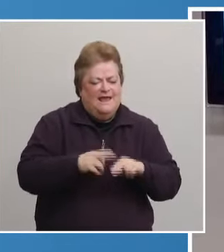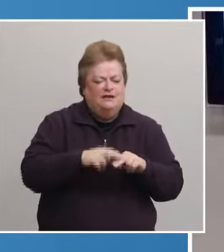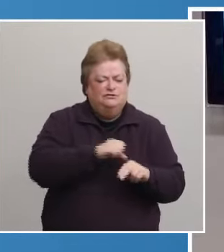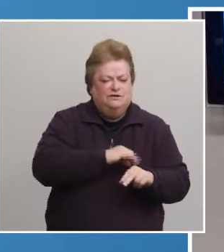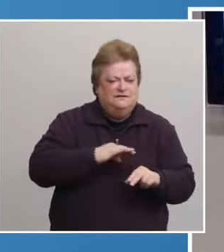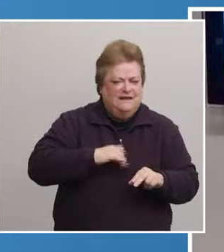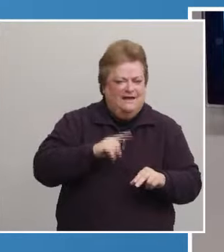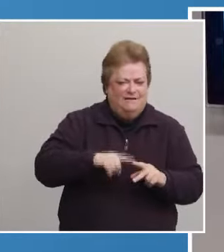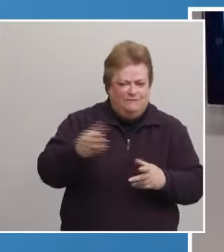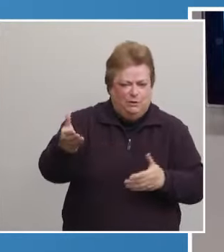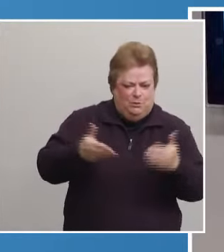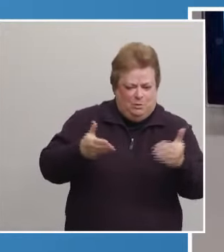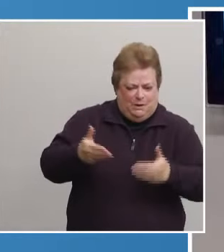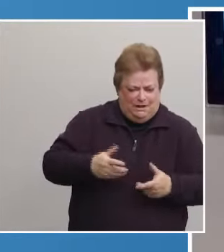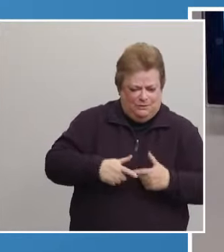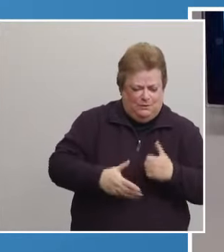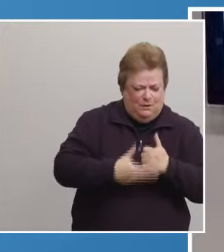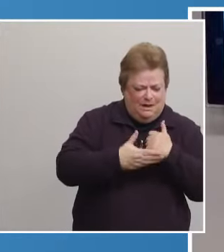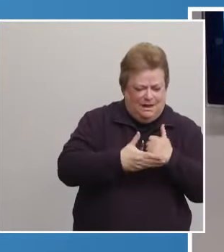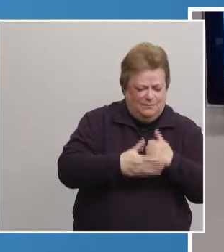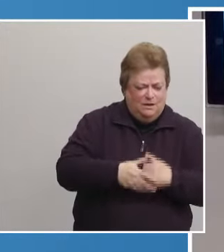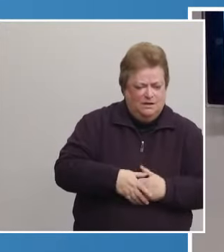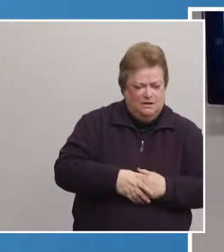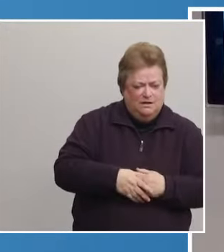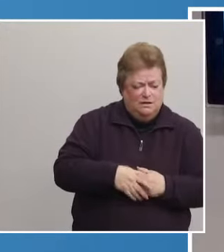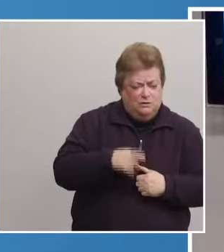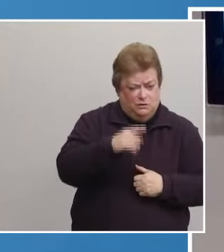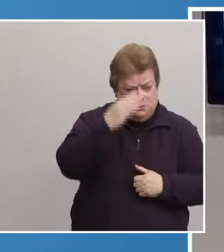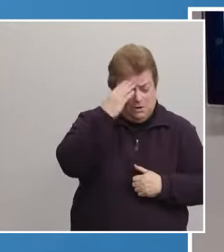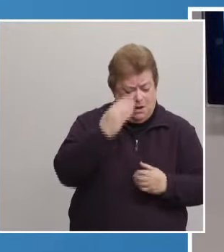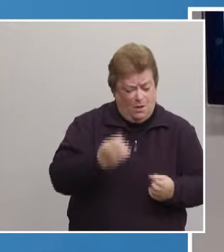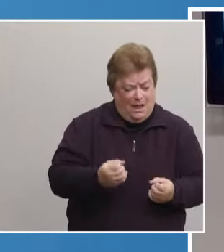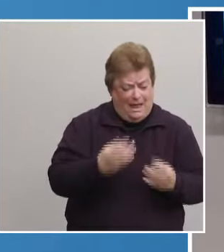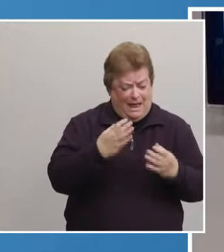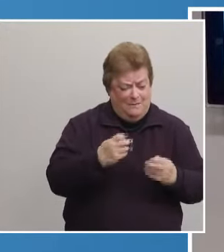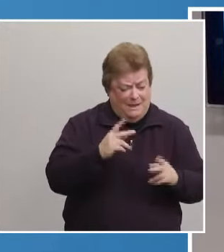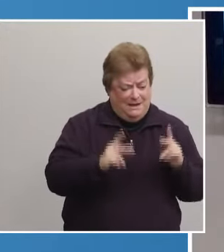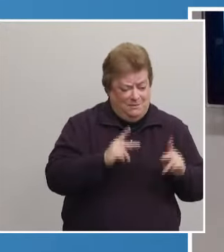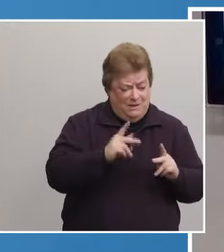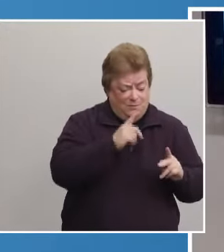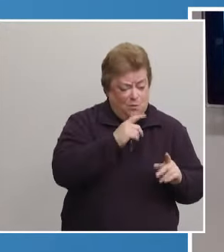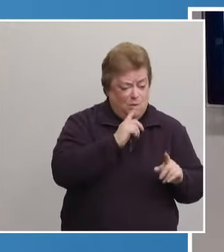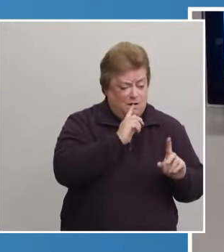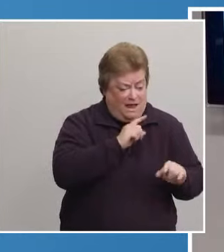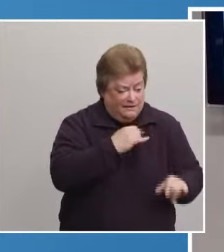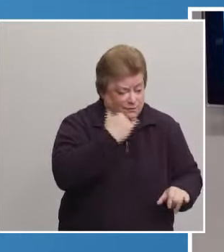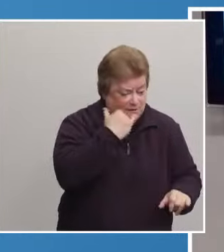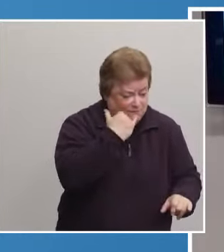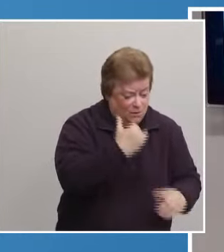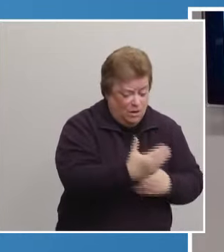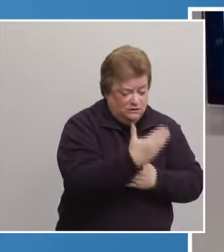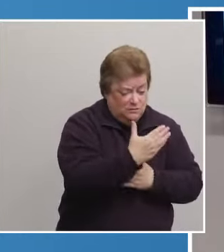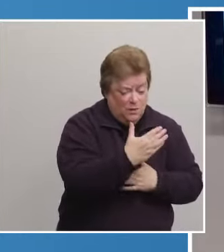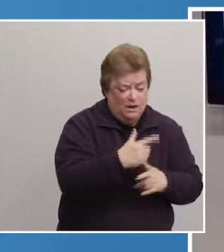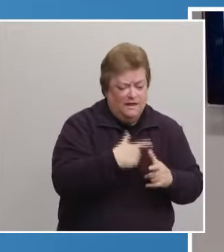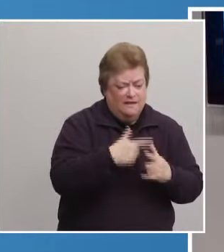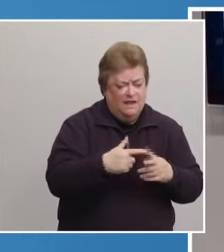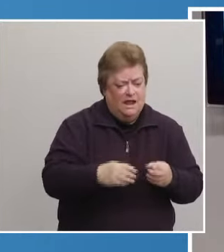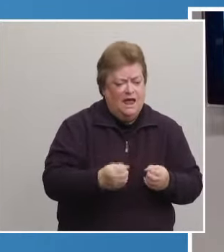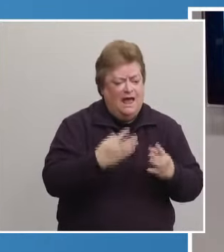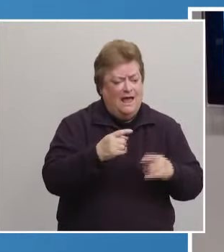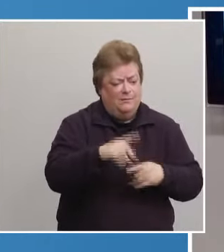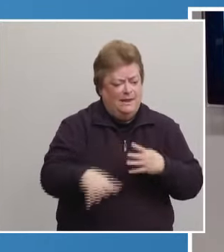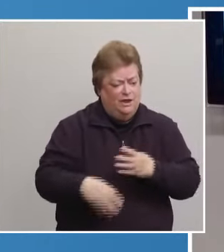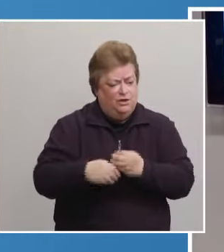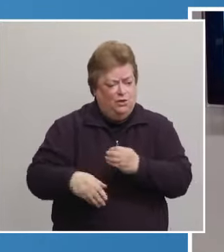brought in. Do you know about how many people were answering phones in the morning and then how many more needed to come? I think